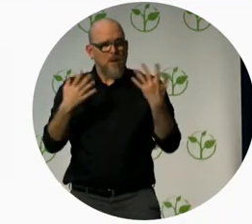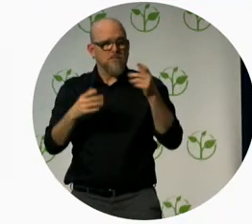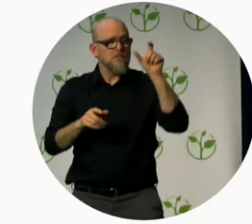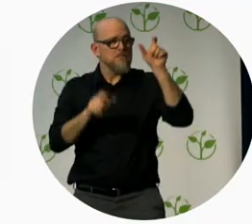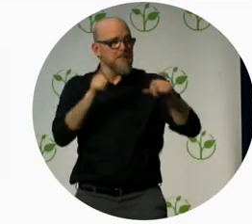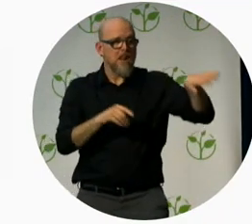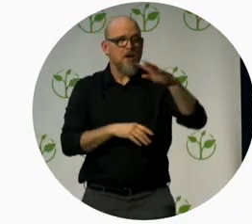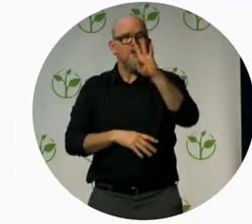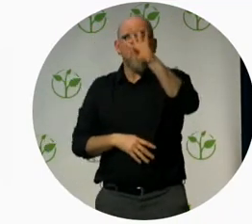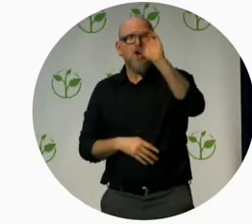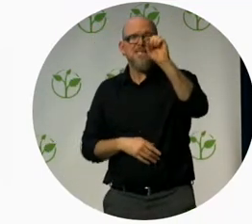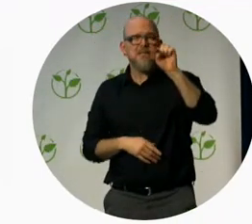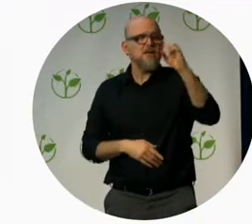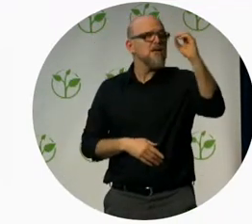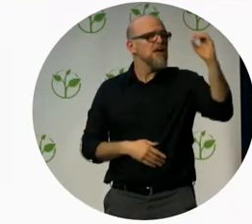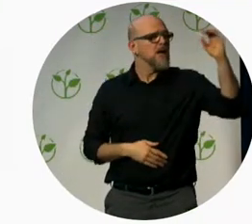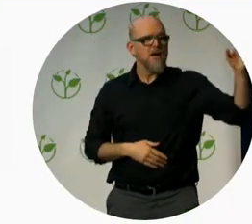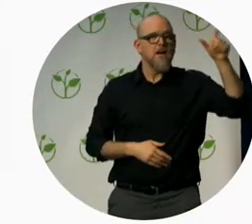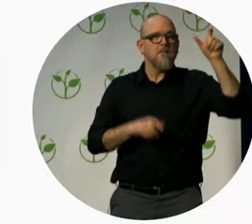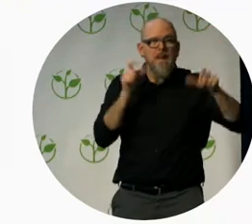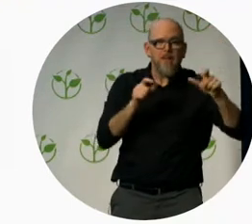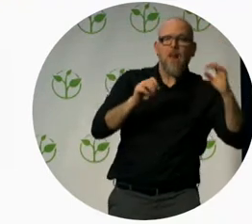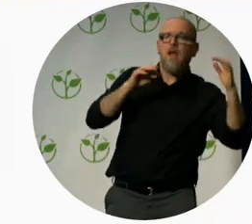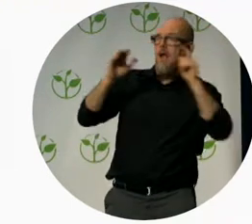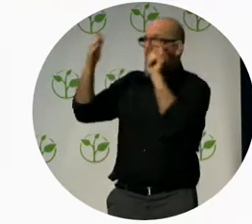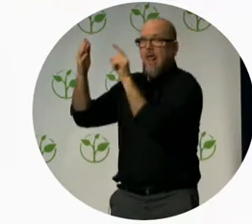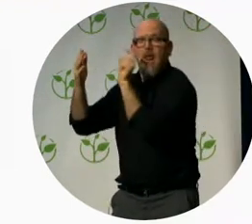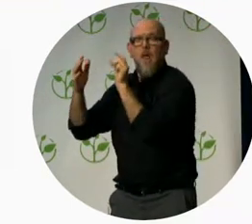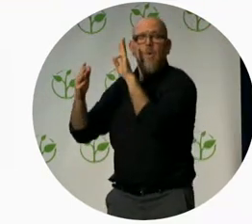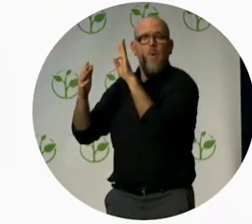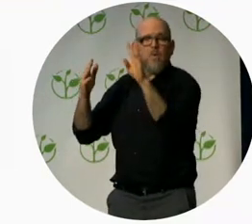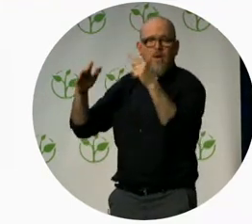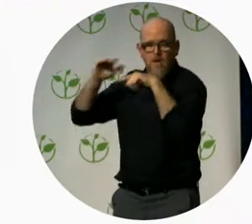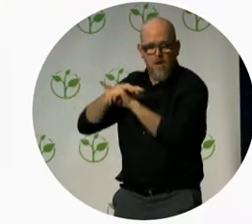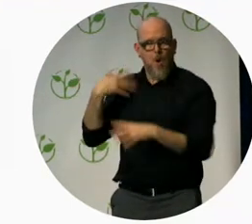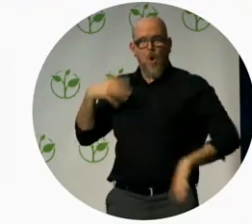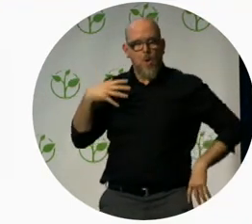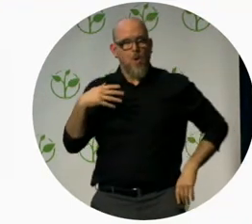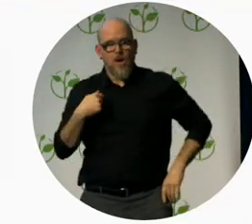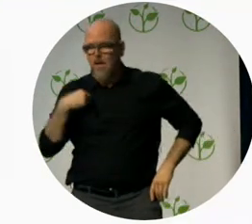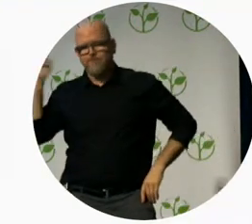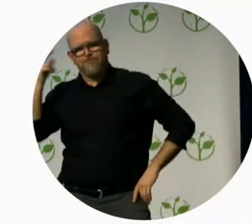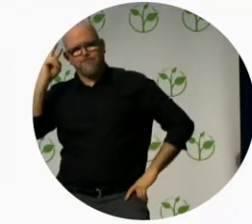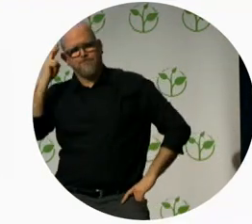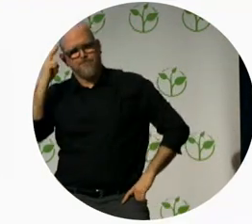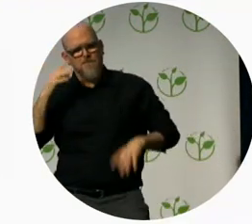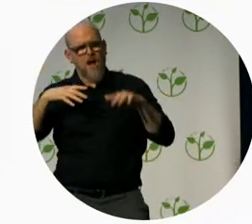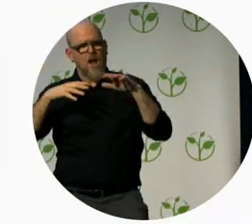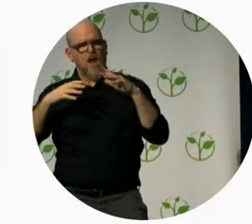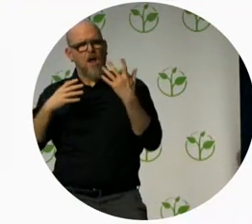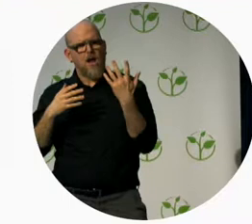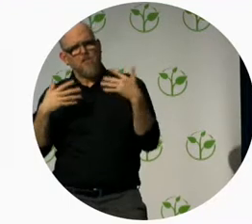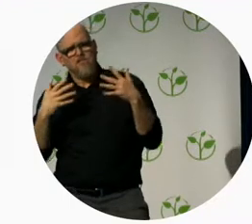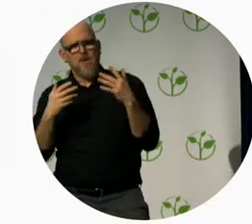audacious goal of supporting between three and five million excuse me five million individuals per